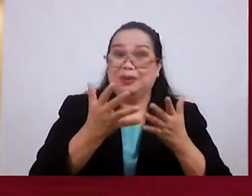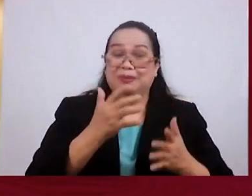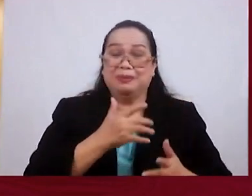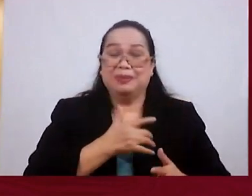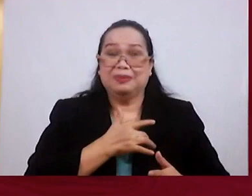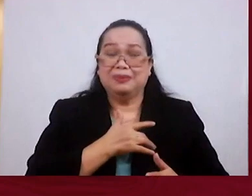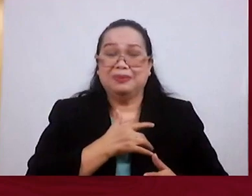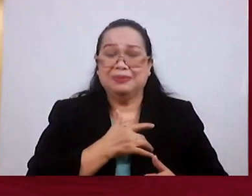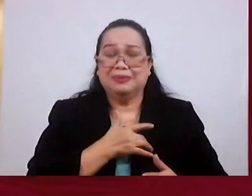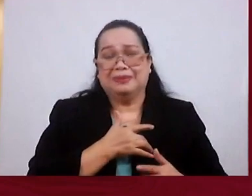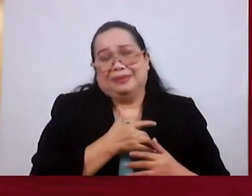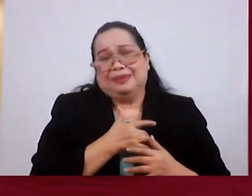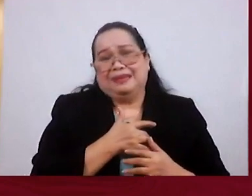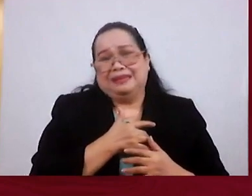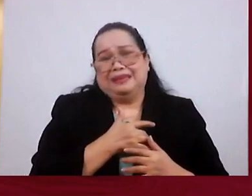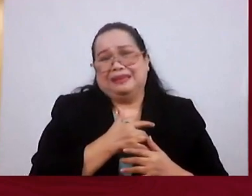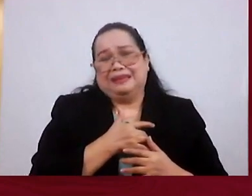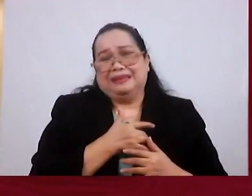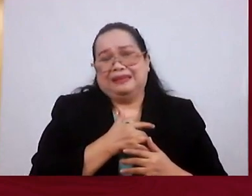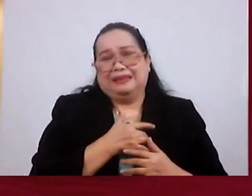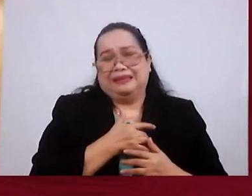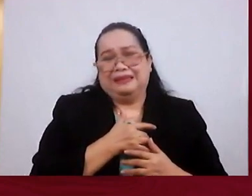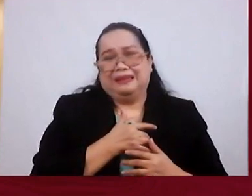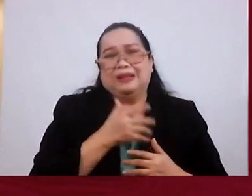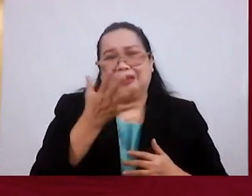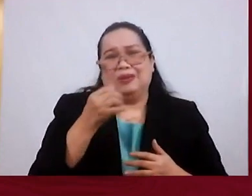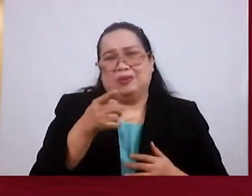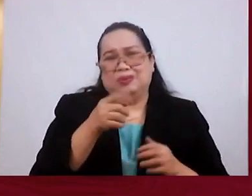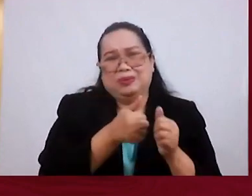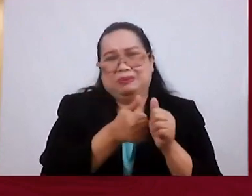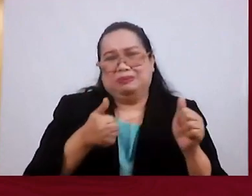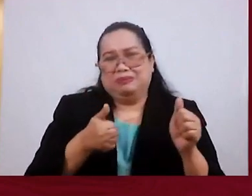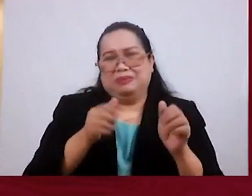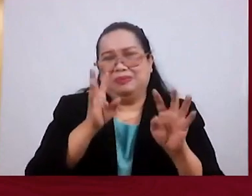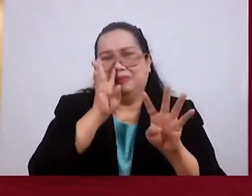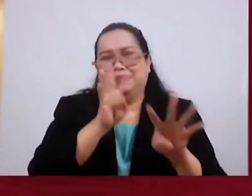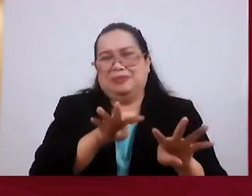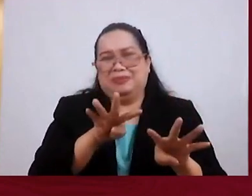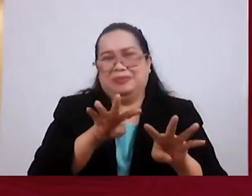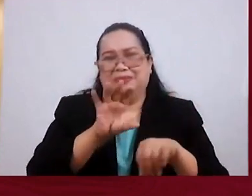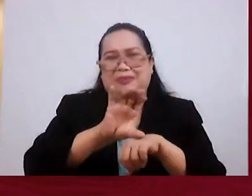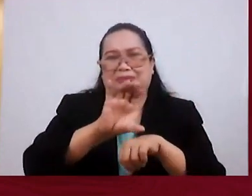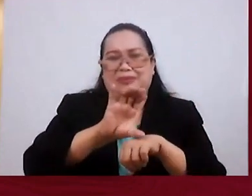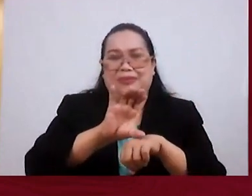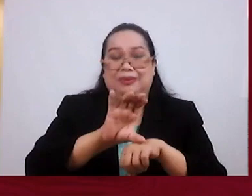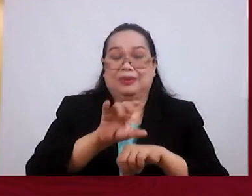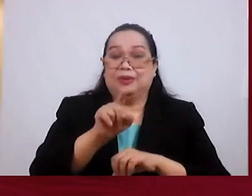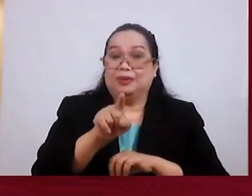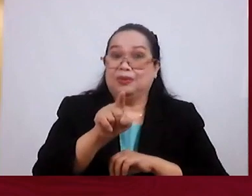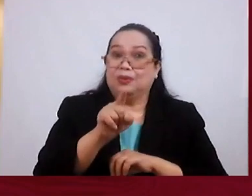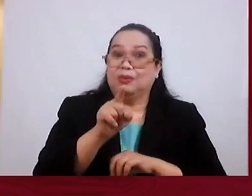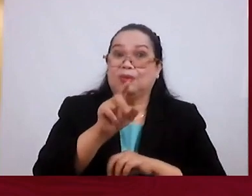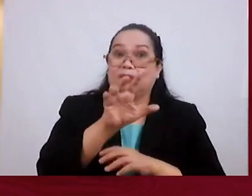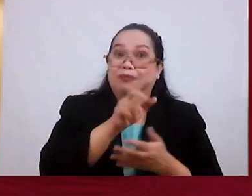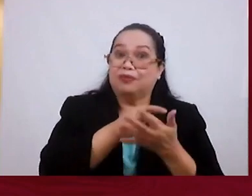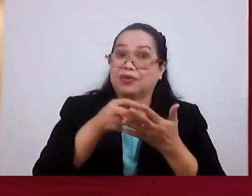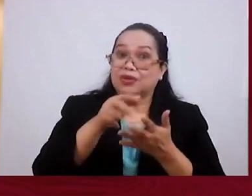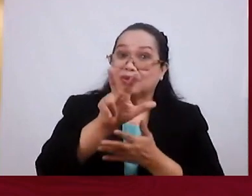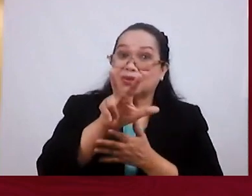Still be In church But you Want to Walk Away Now he's Telling Them Look at Verse 32